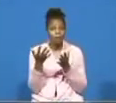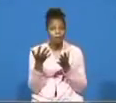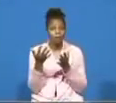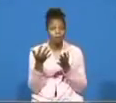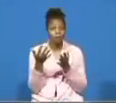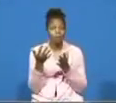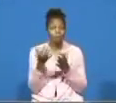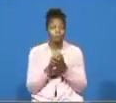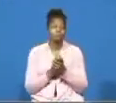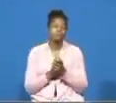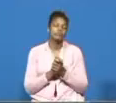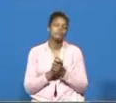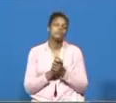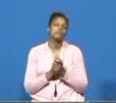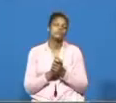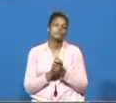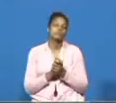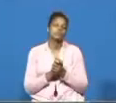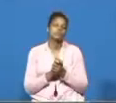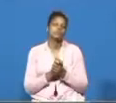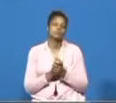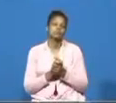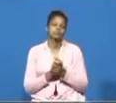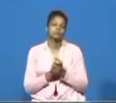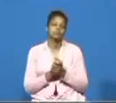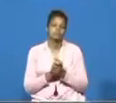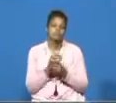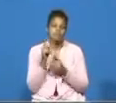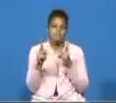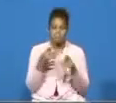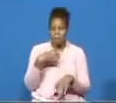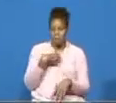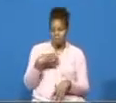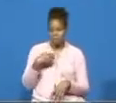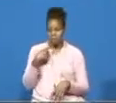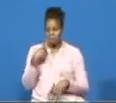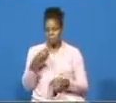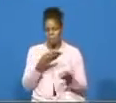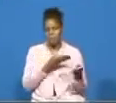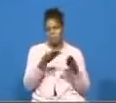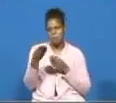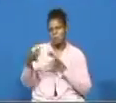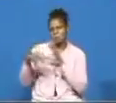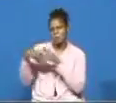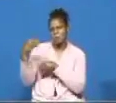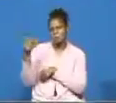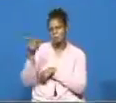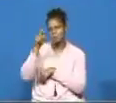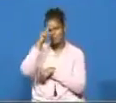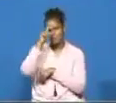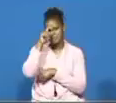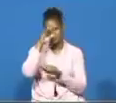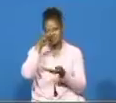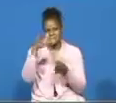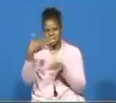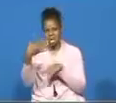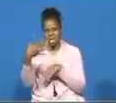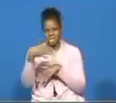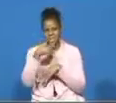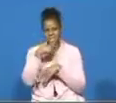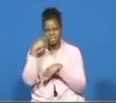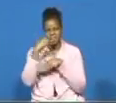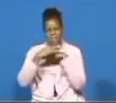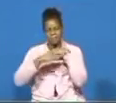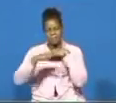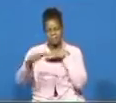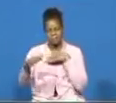wherefore have he brought us up out of egypt to die in the wilderness he says